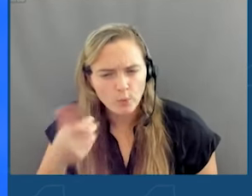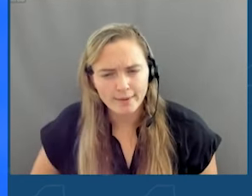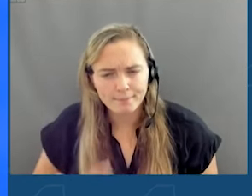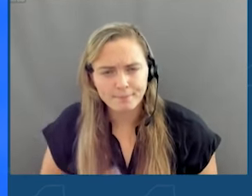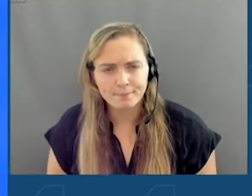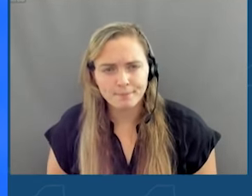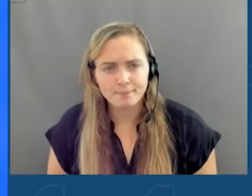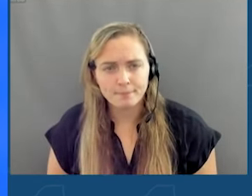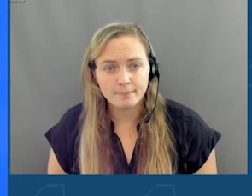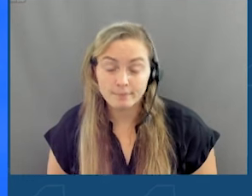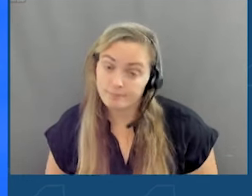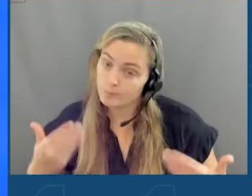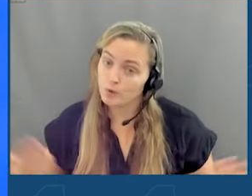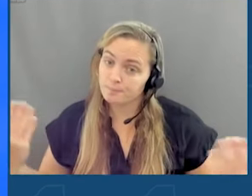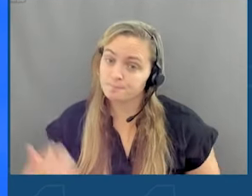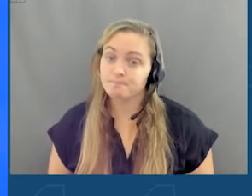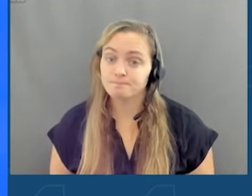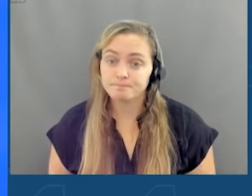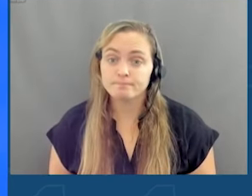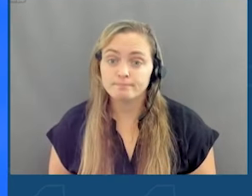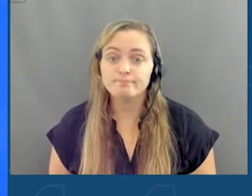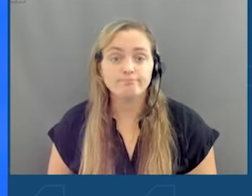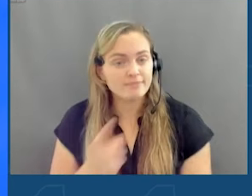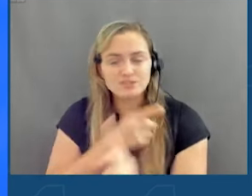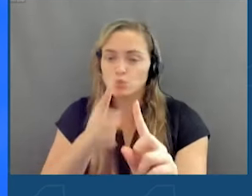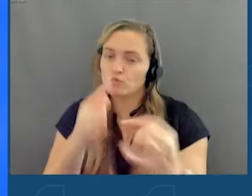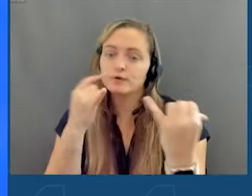Well, we are. That's what today's all about.